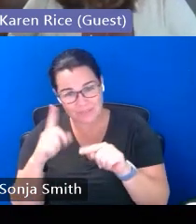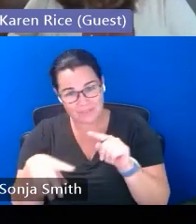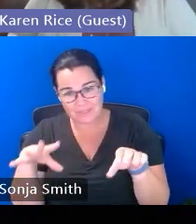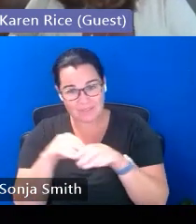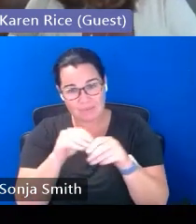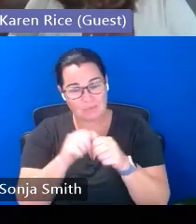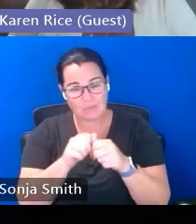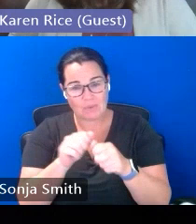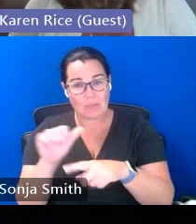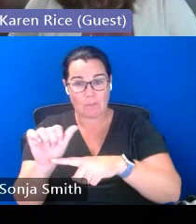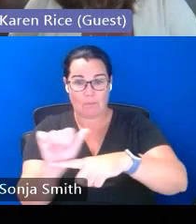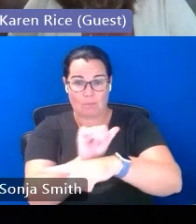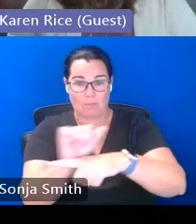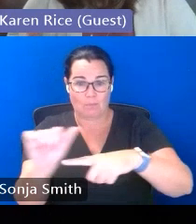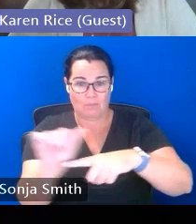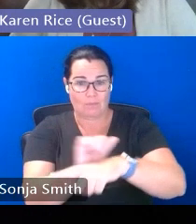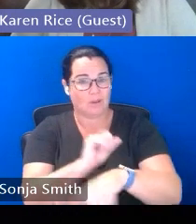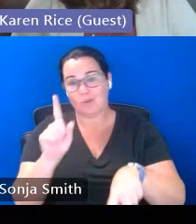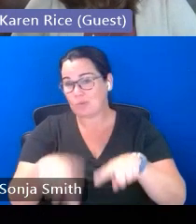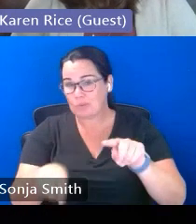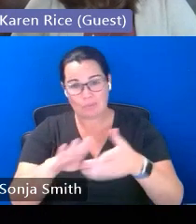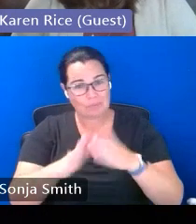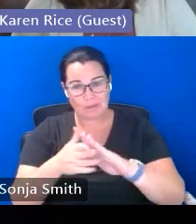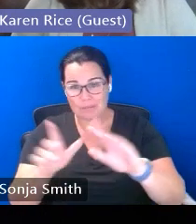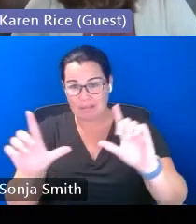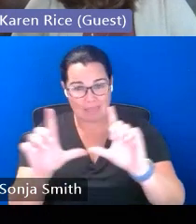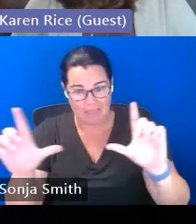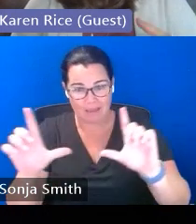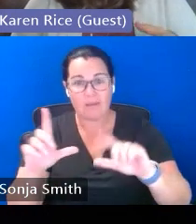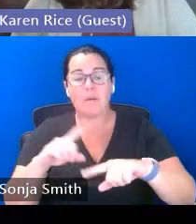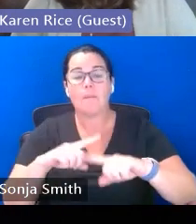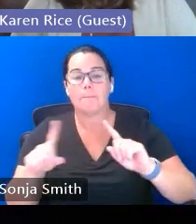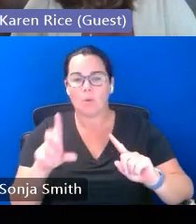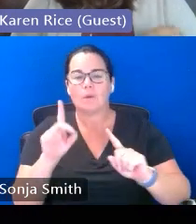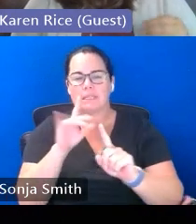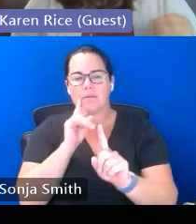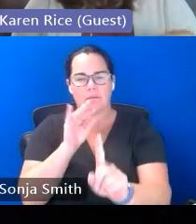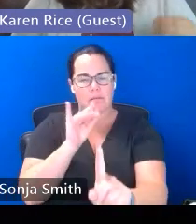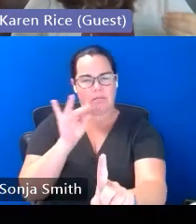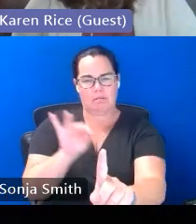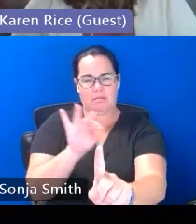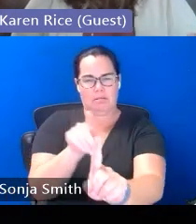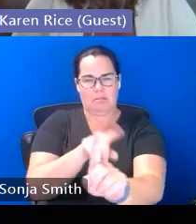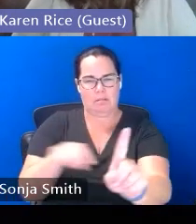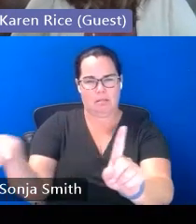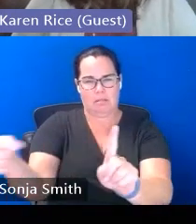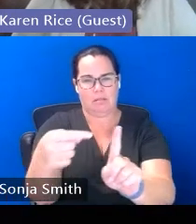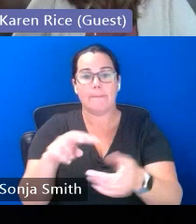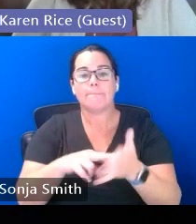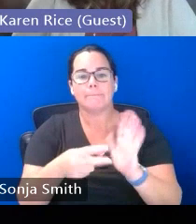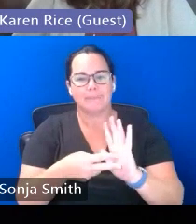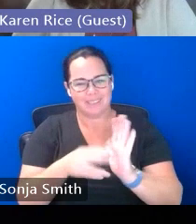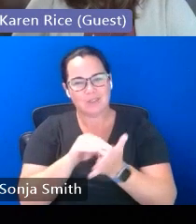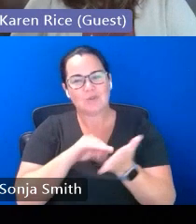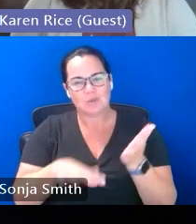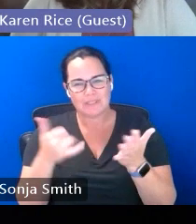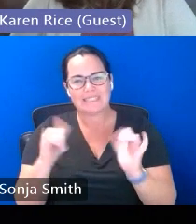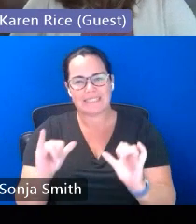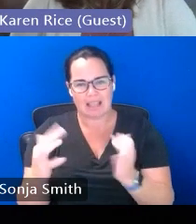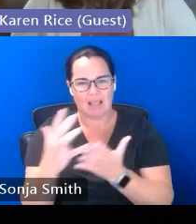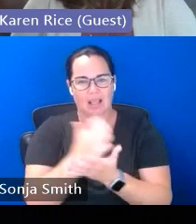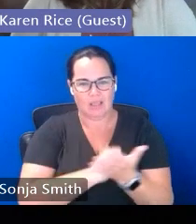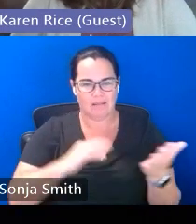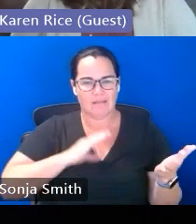clinical hours and could not become licensed but we were able to find a way around that piece so the student could still get credit for that class